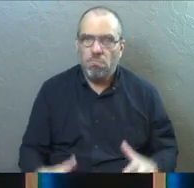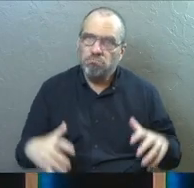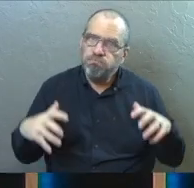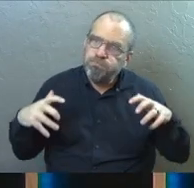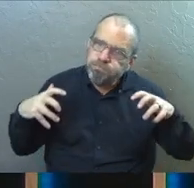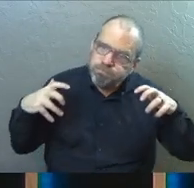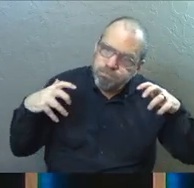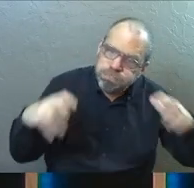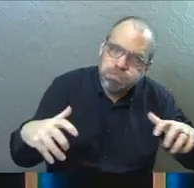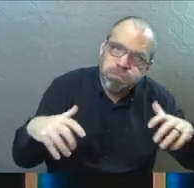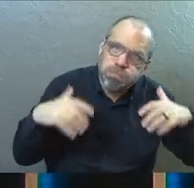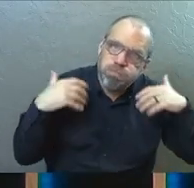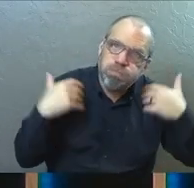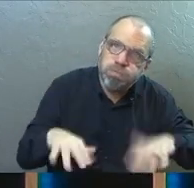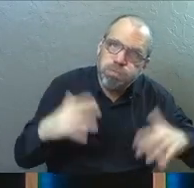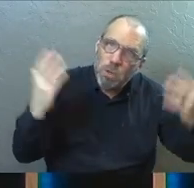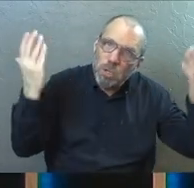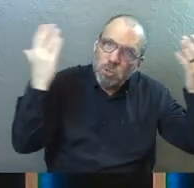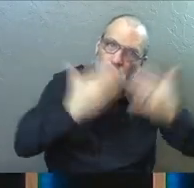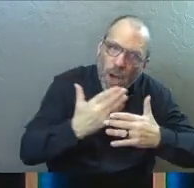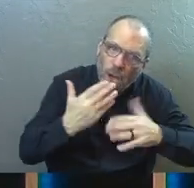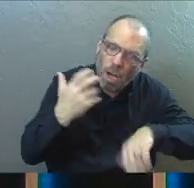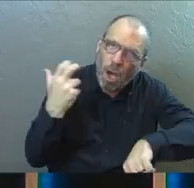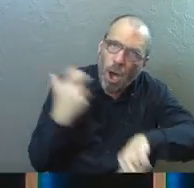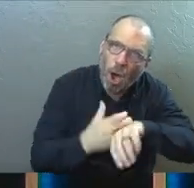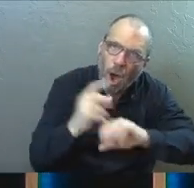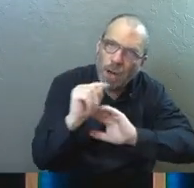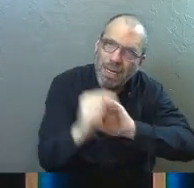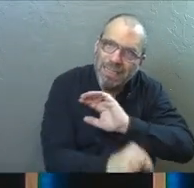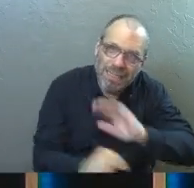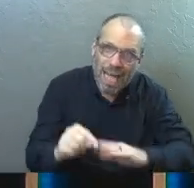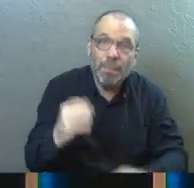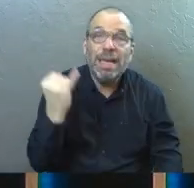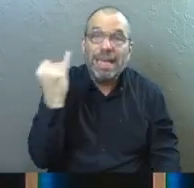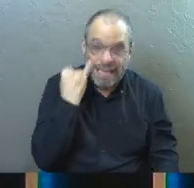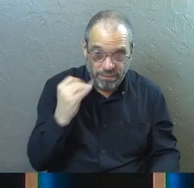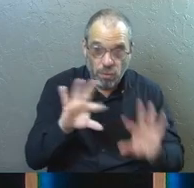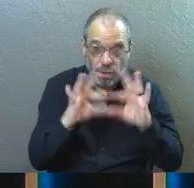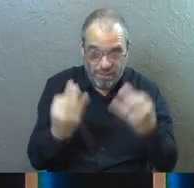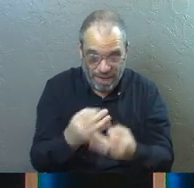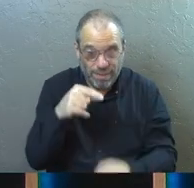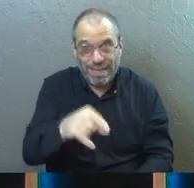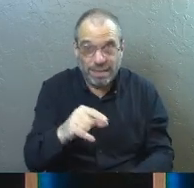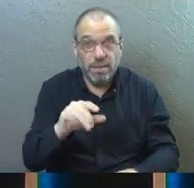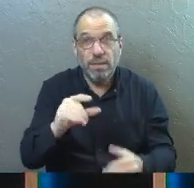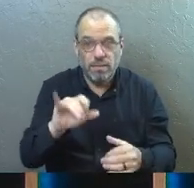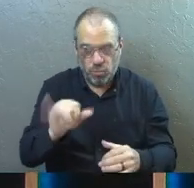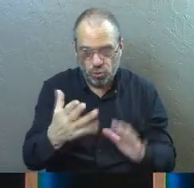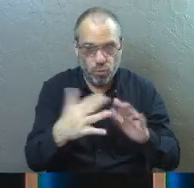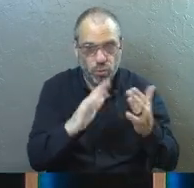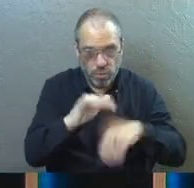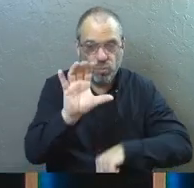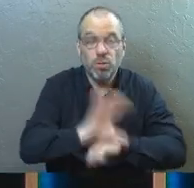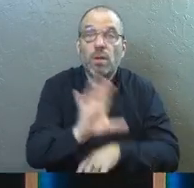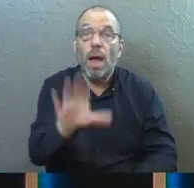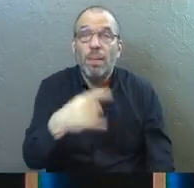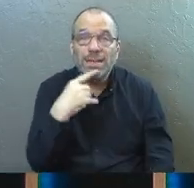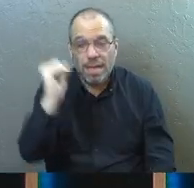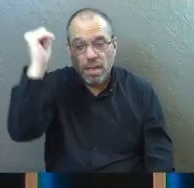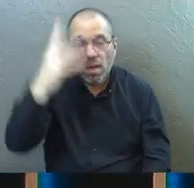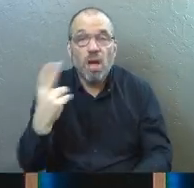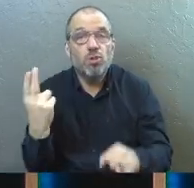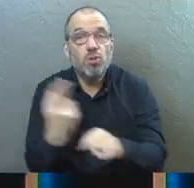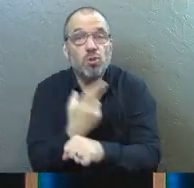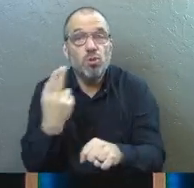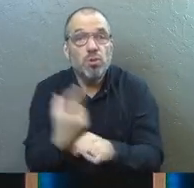This is dark. This is a difficult time if you're one of those families. Yes. But it also says God